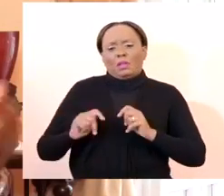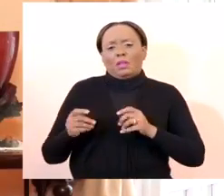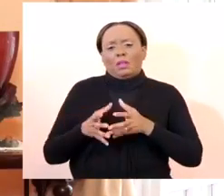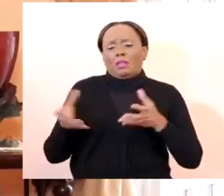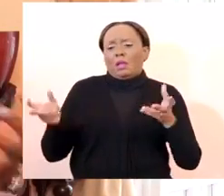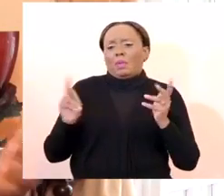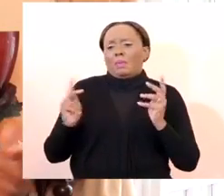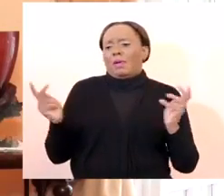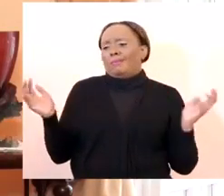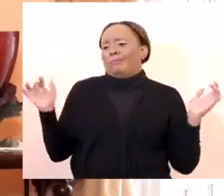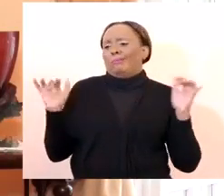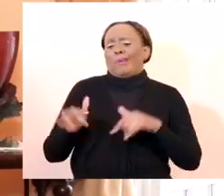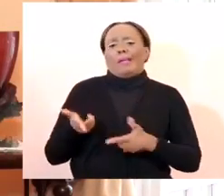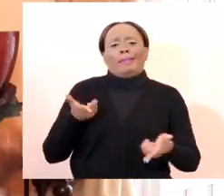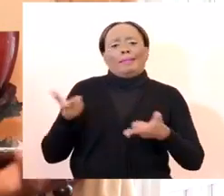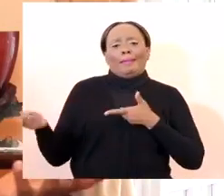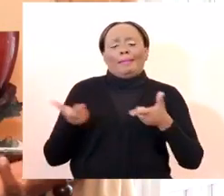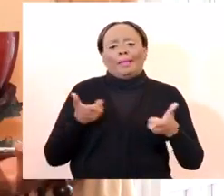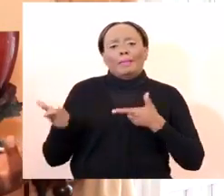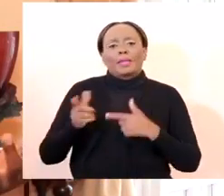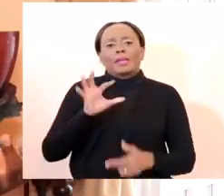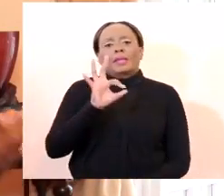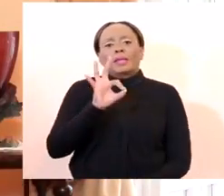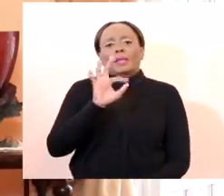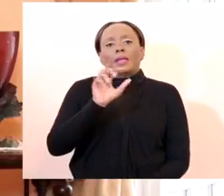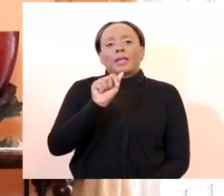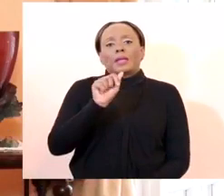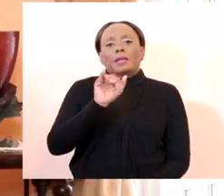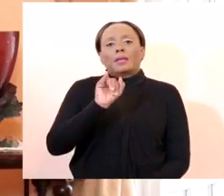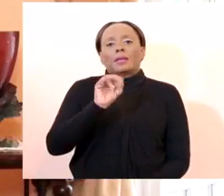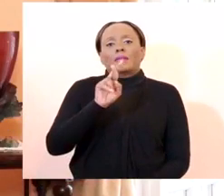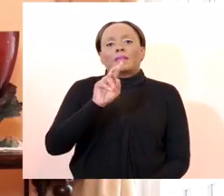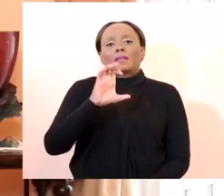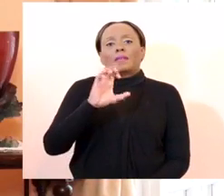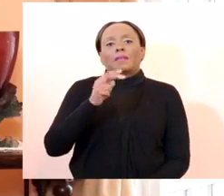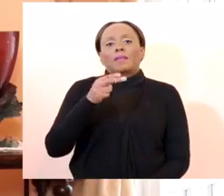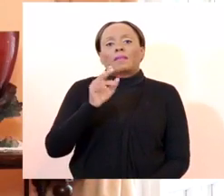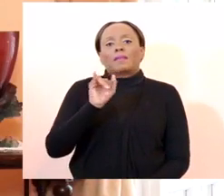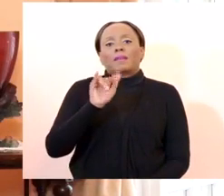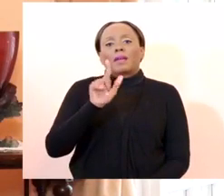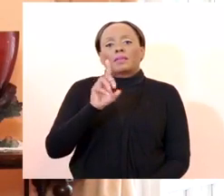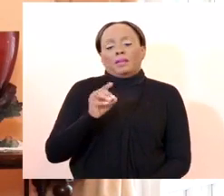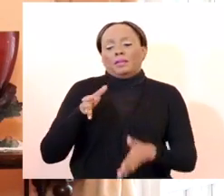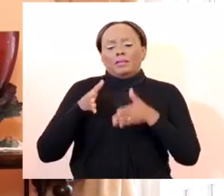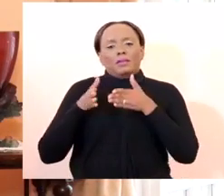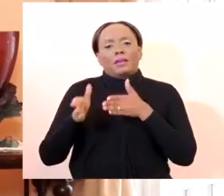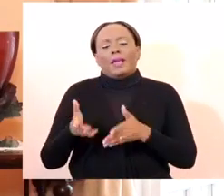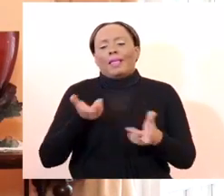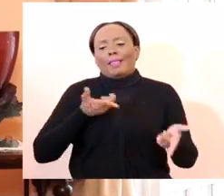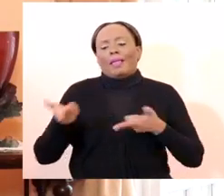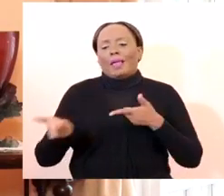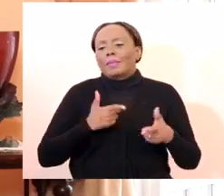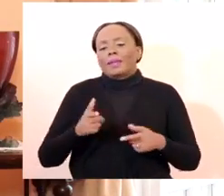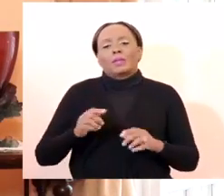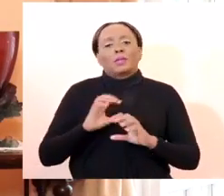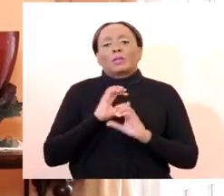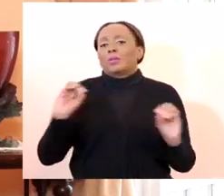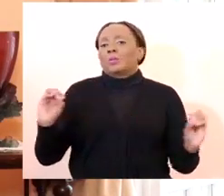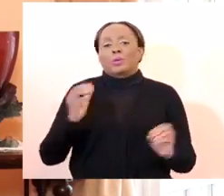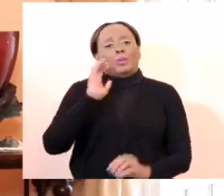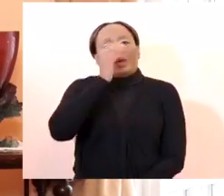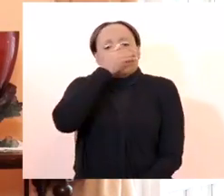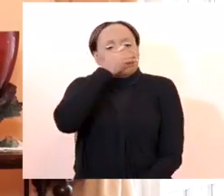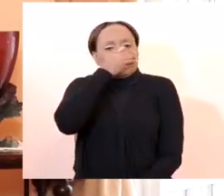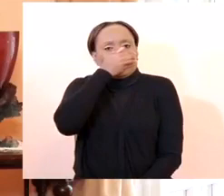liming, socializing, buying drinks, waiting until transportation came to get home and not wear masks. masks, this is